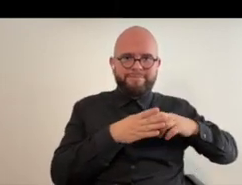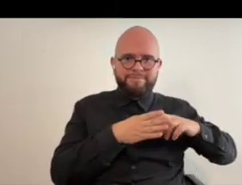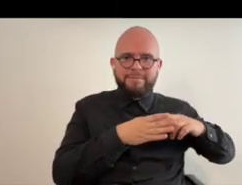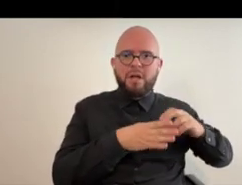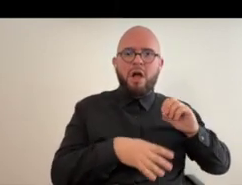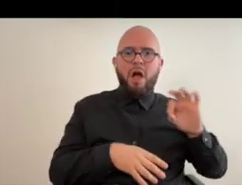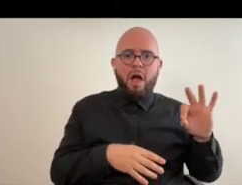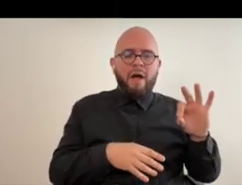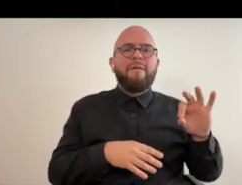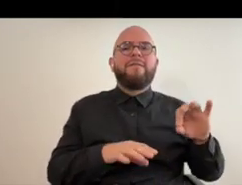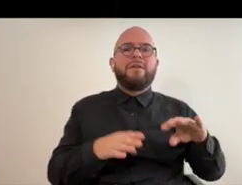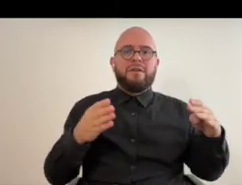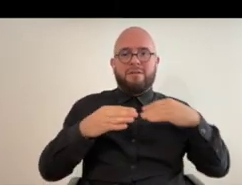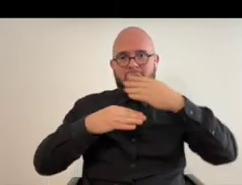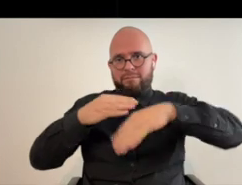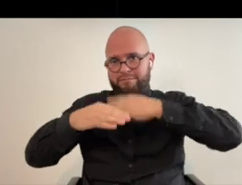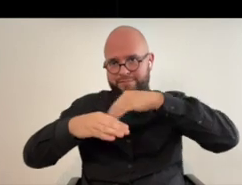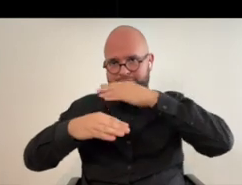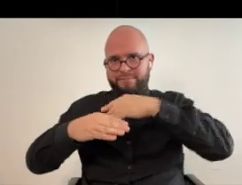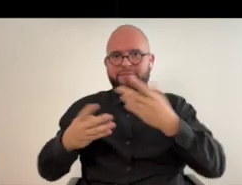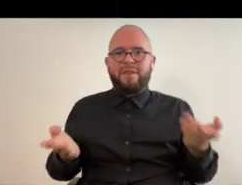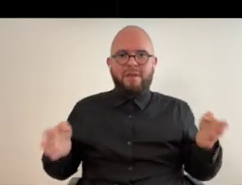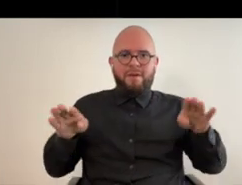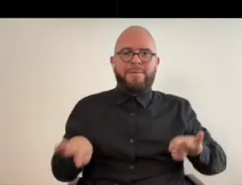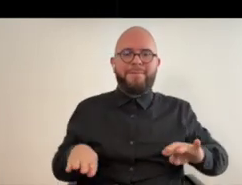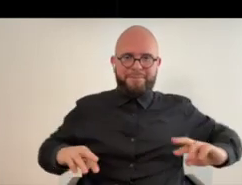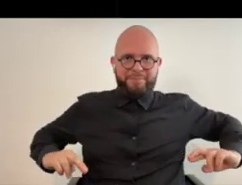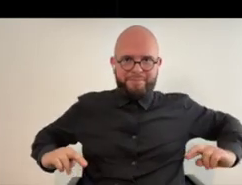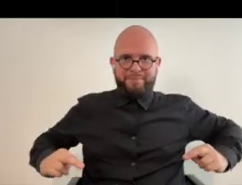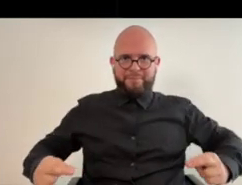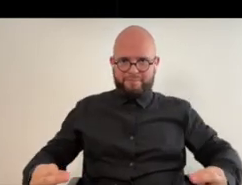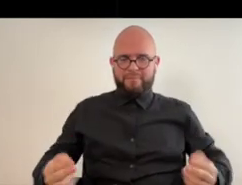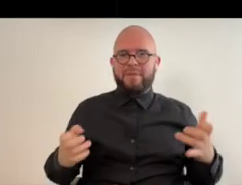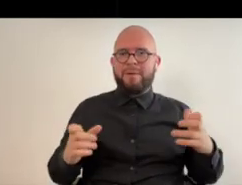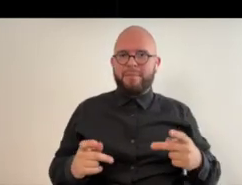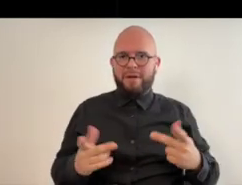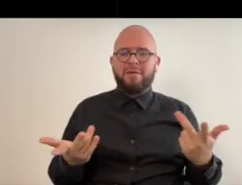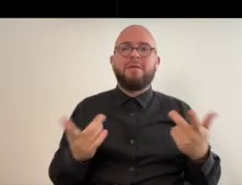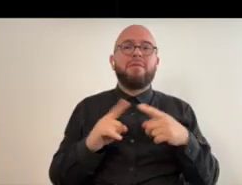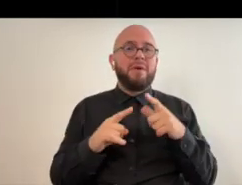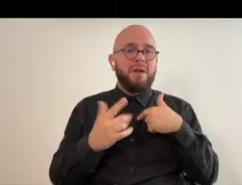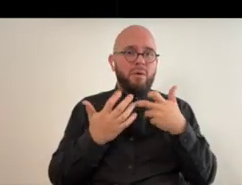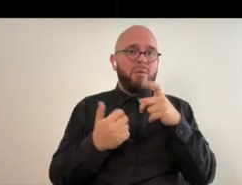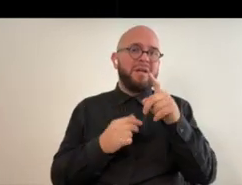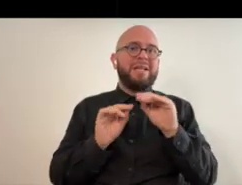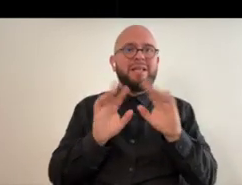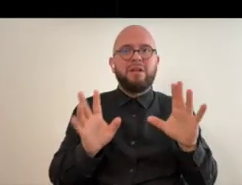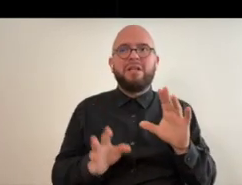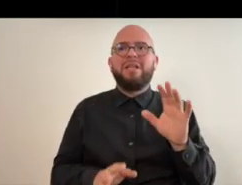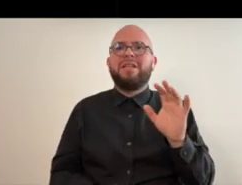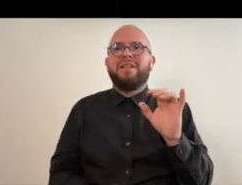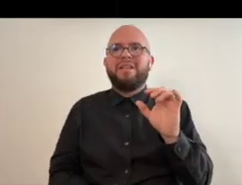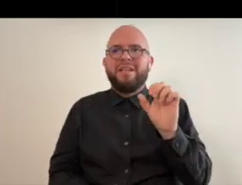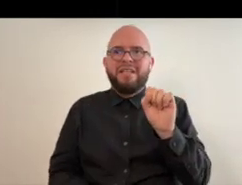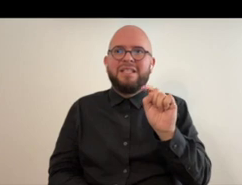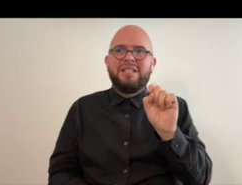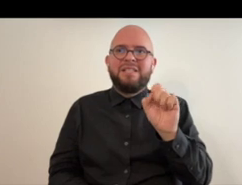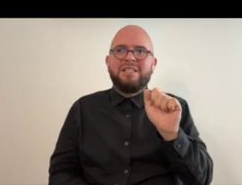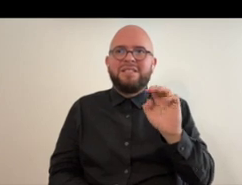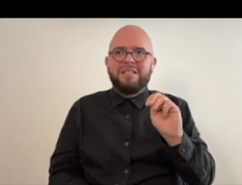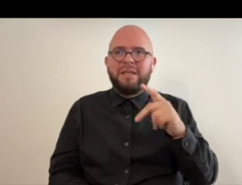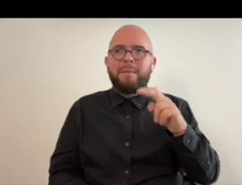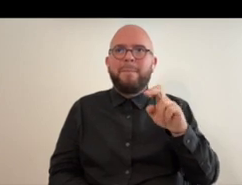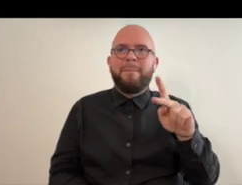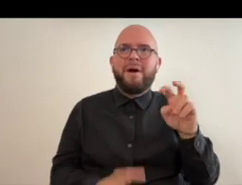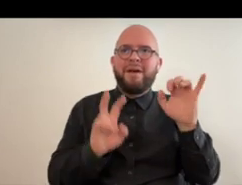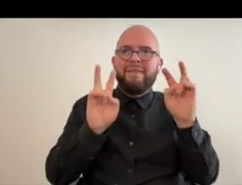i covered it in fabric they put it back on but i i knew i wanted it to be clearly a steampunk theme and uh